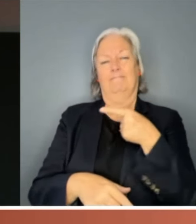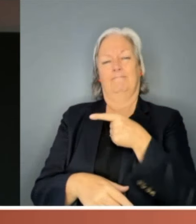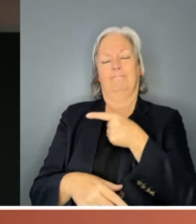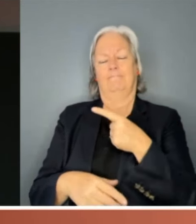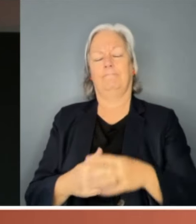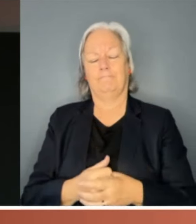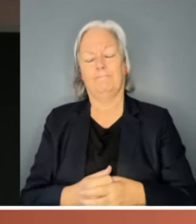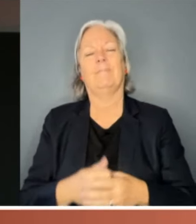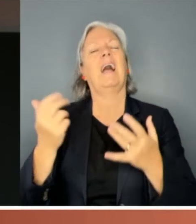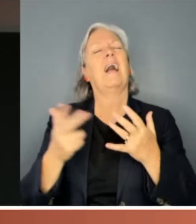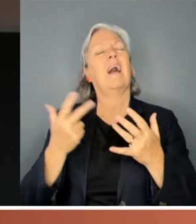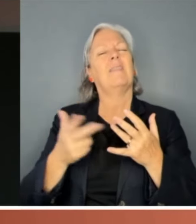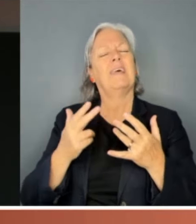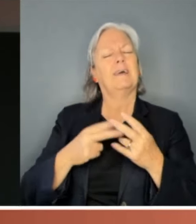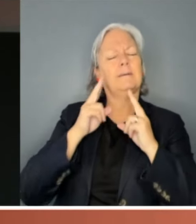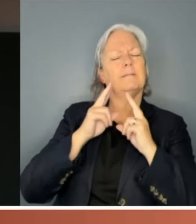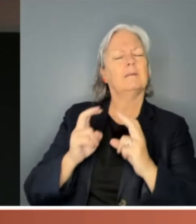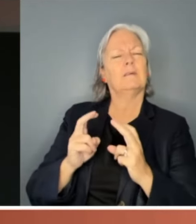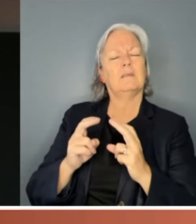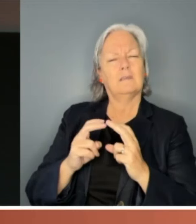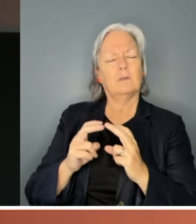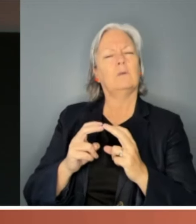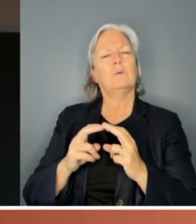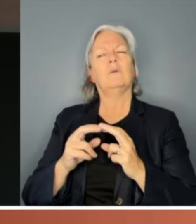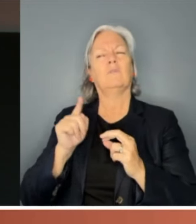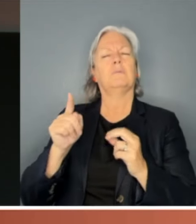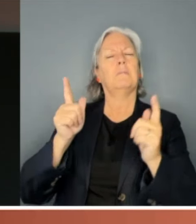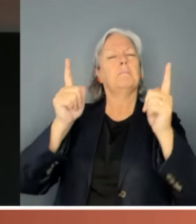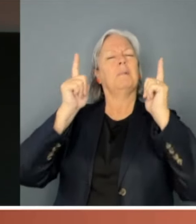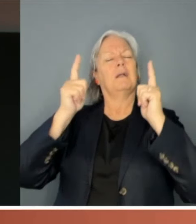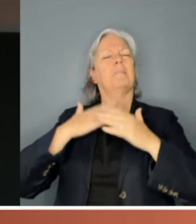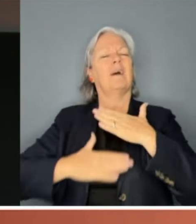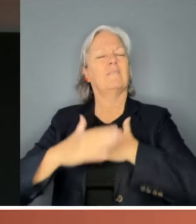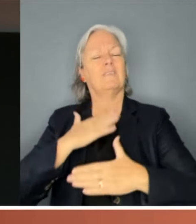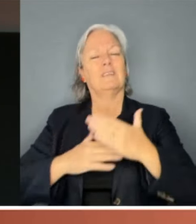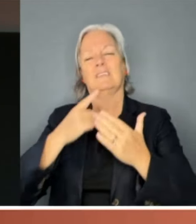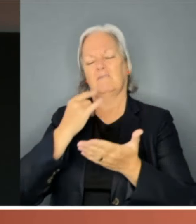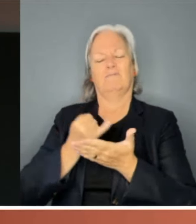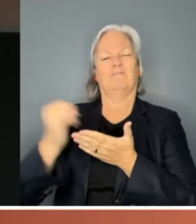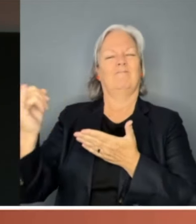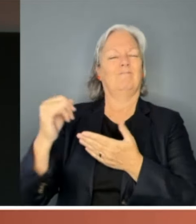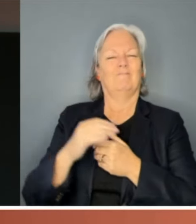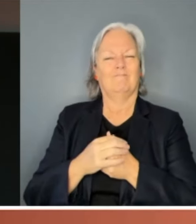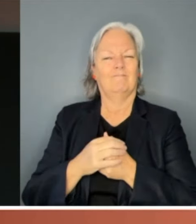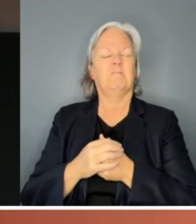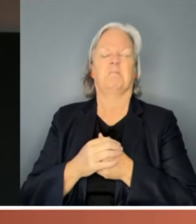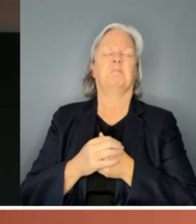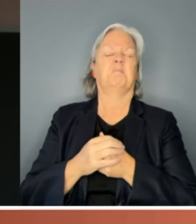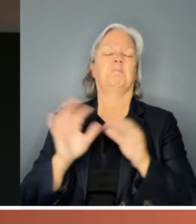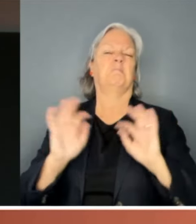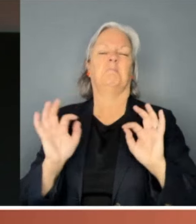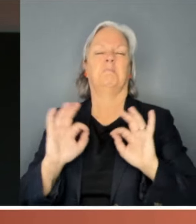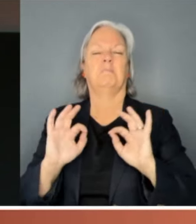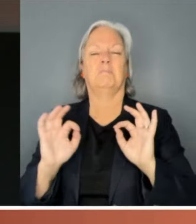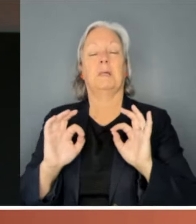upholding other complaints about Hoosa's managerial behaviour, rejected the lured conduct allegations. But it was too